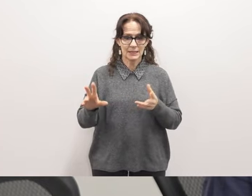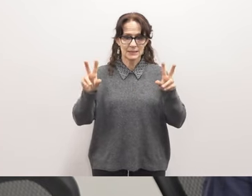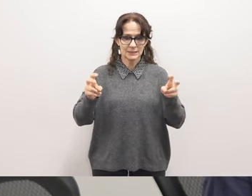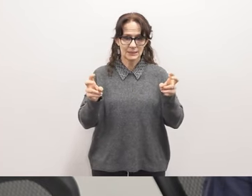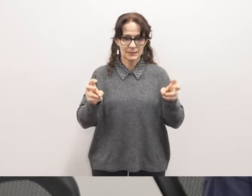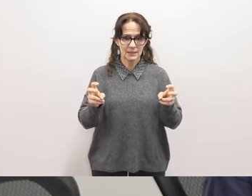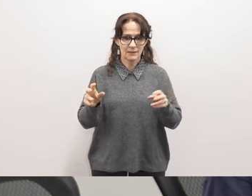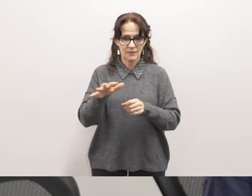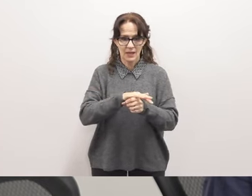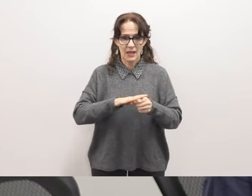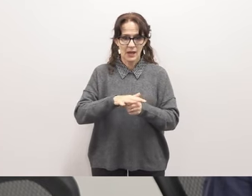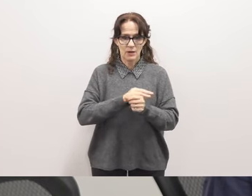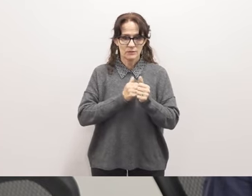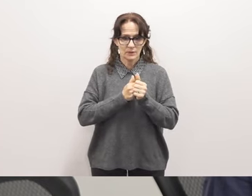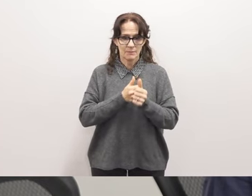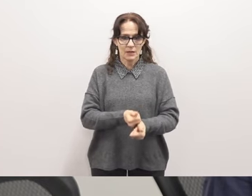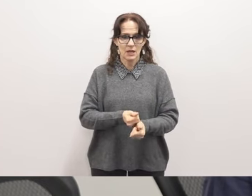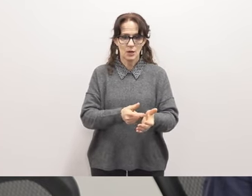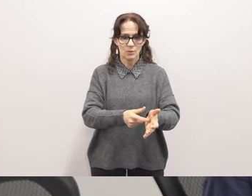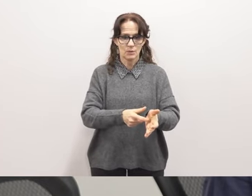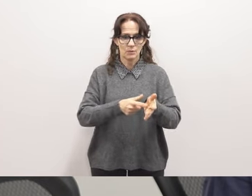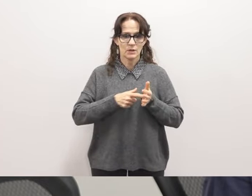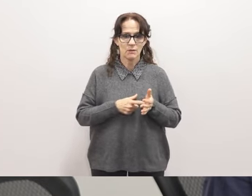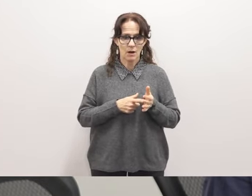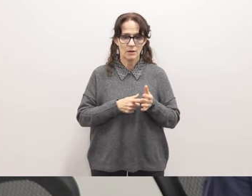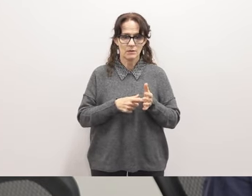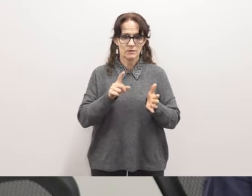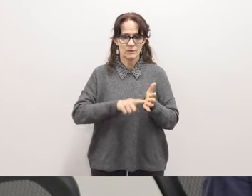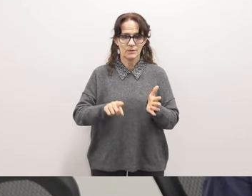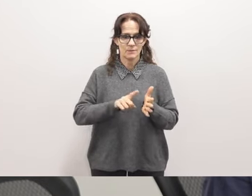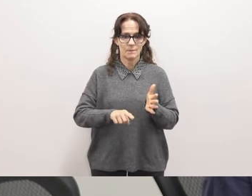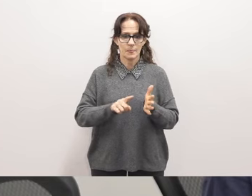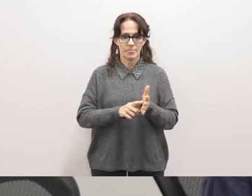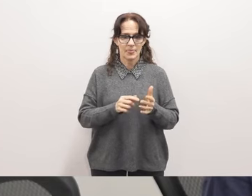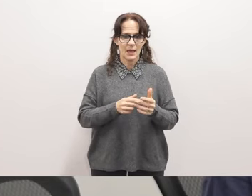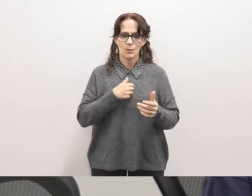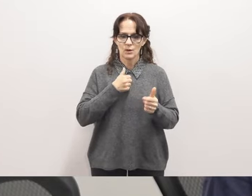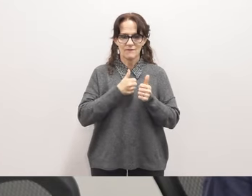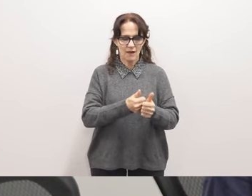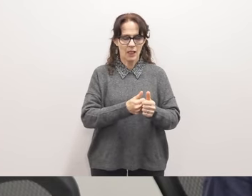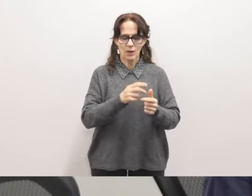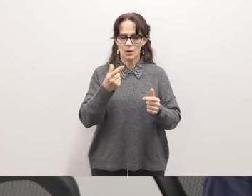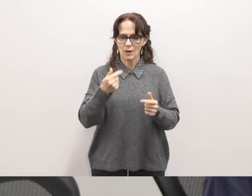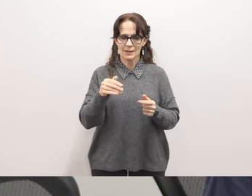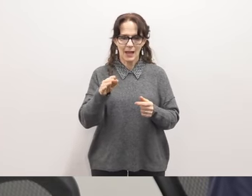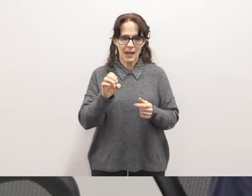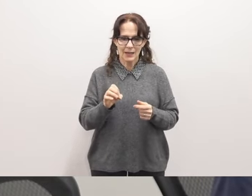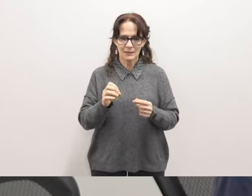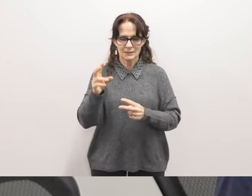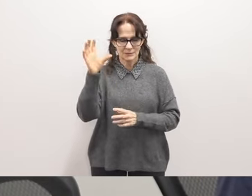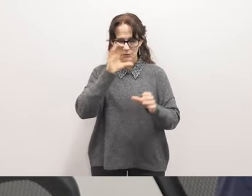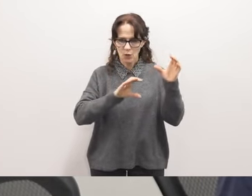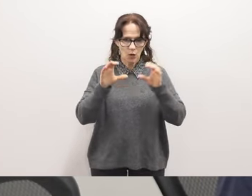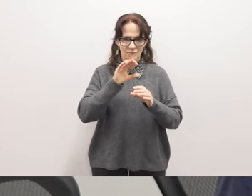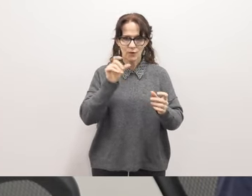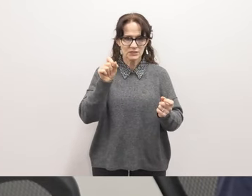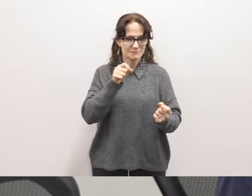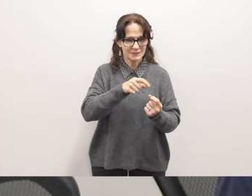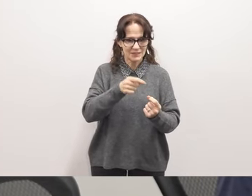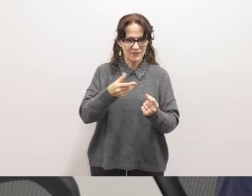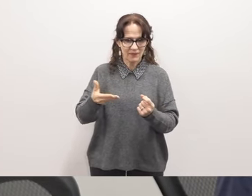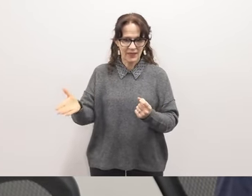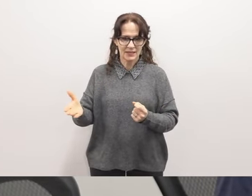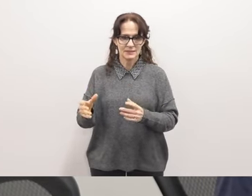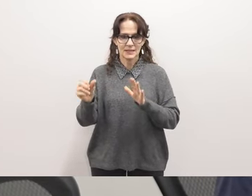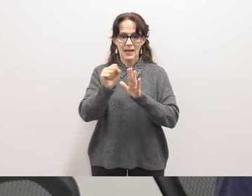the areas of compliance that we were required um to audit and there's a guide we follow that tells us exactly what we need to look at and then in terms of your